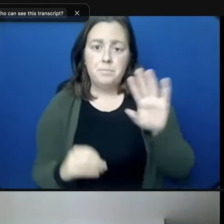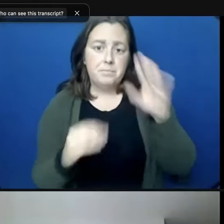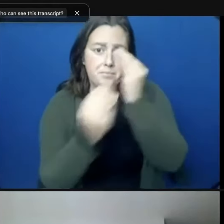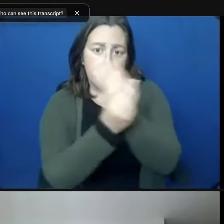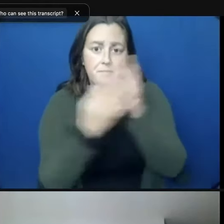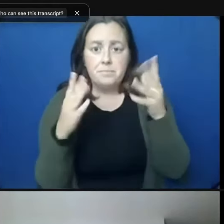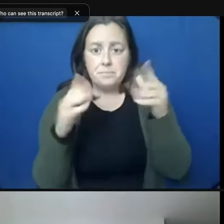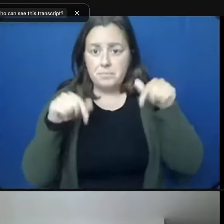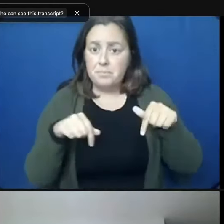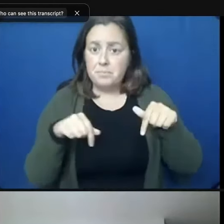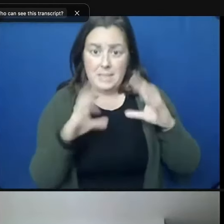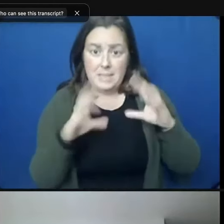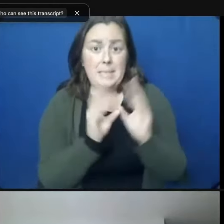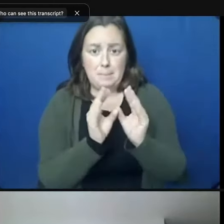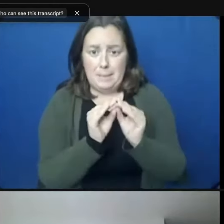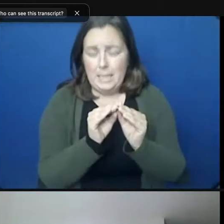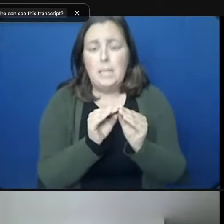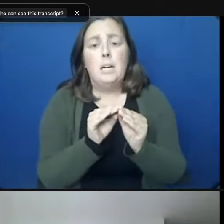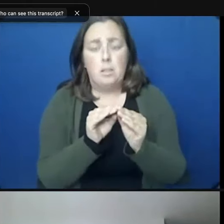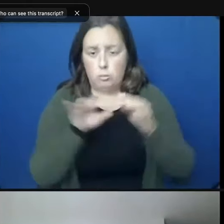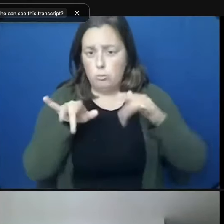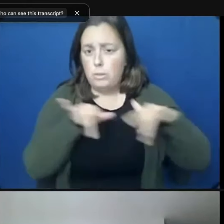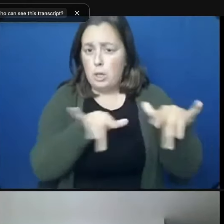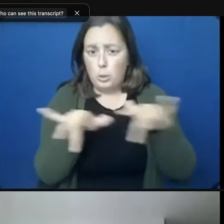meeting is being recorded and if you are recording it please